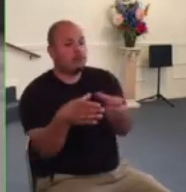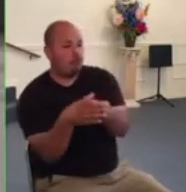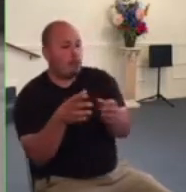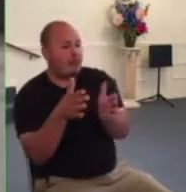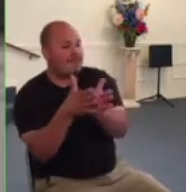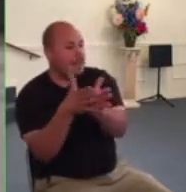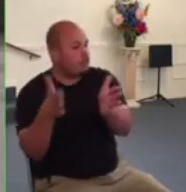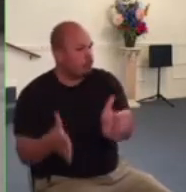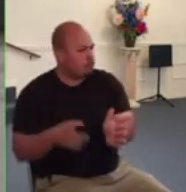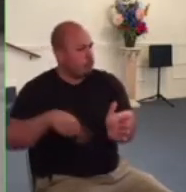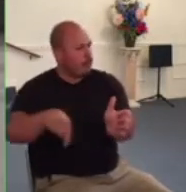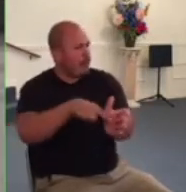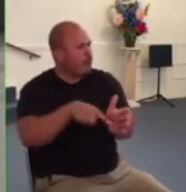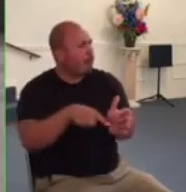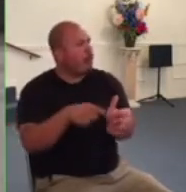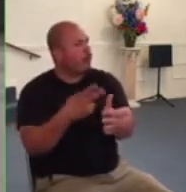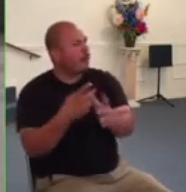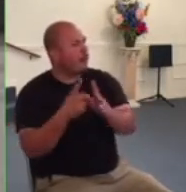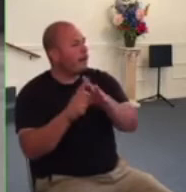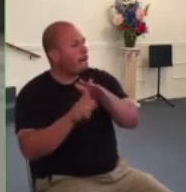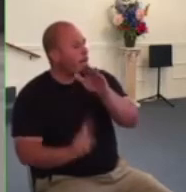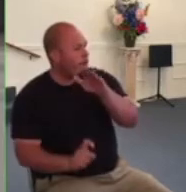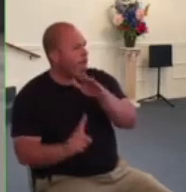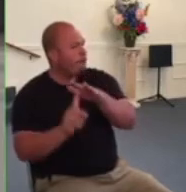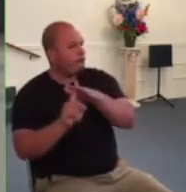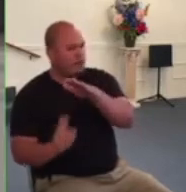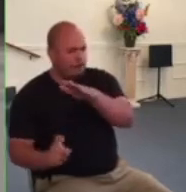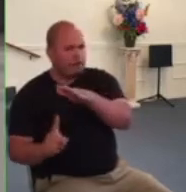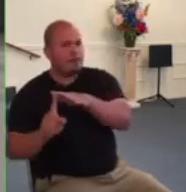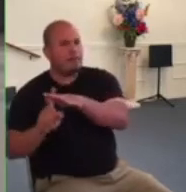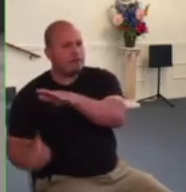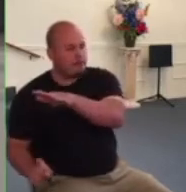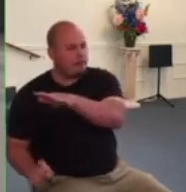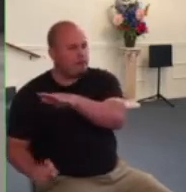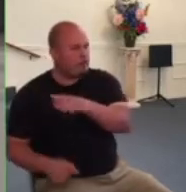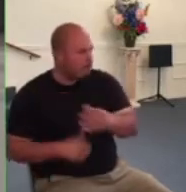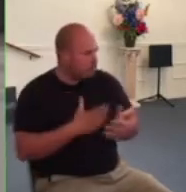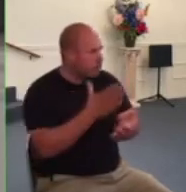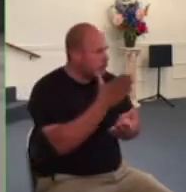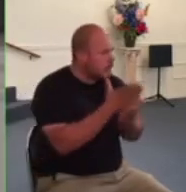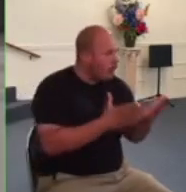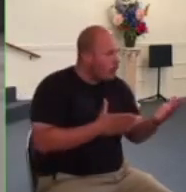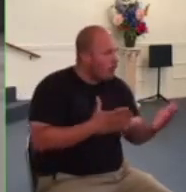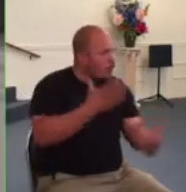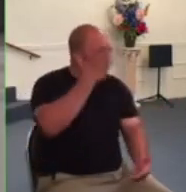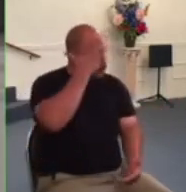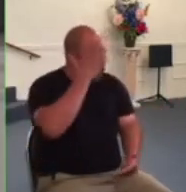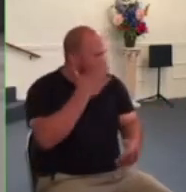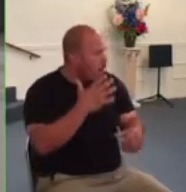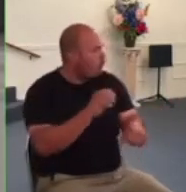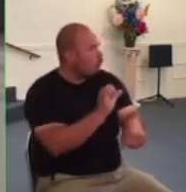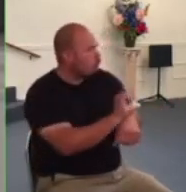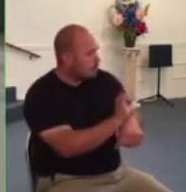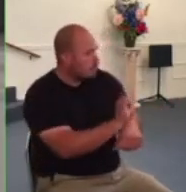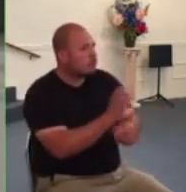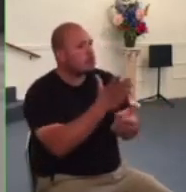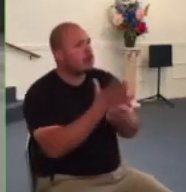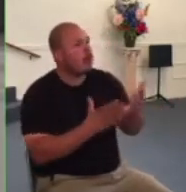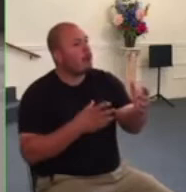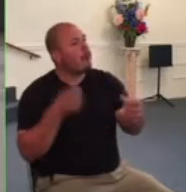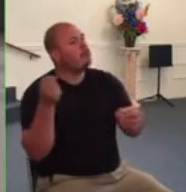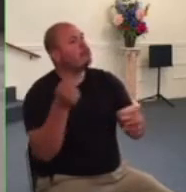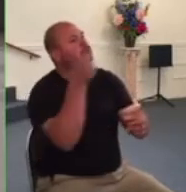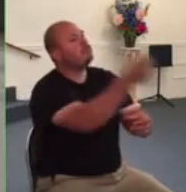disappearing some were known to have been arrested and imprisoned some just disappeared